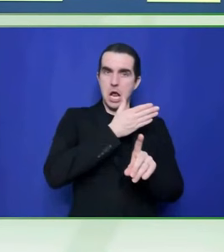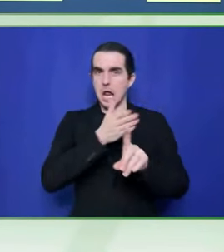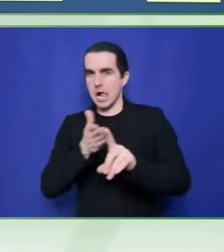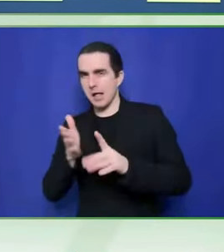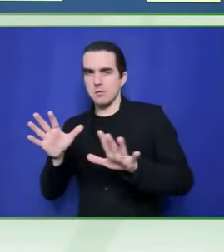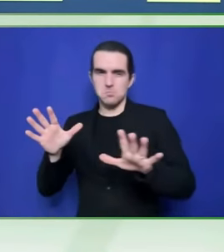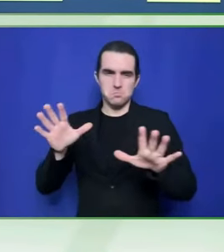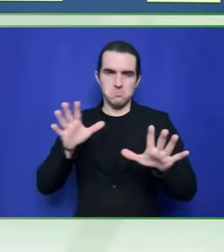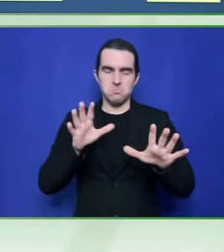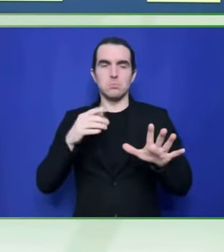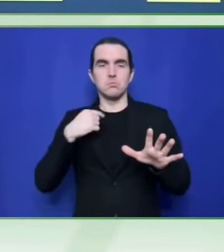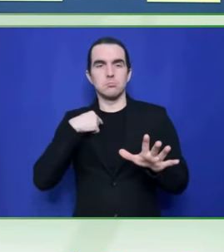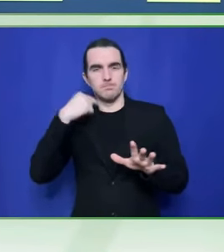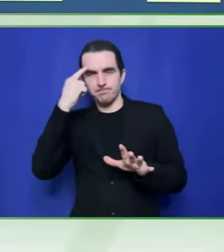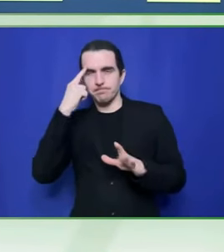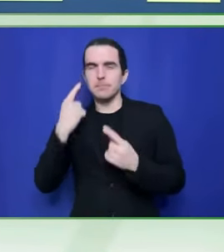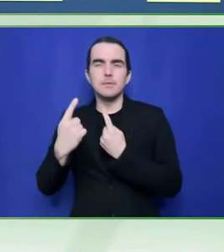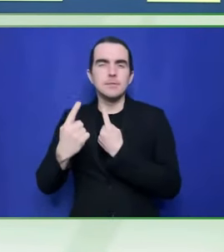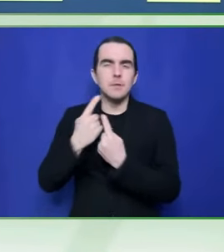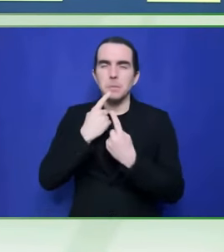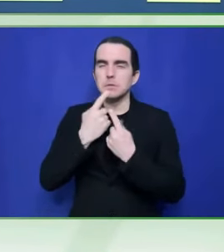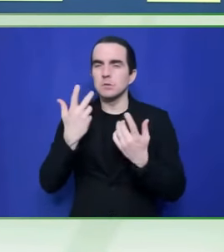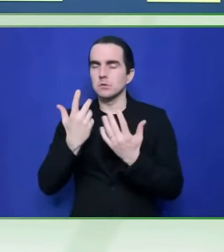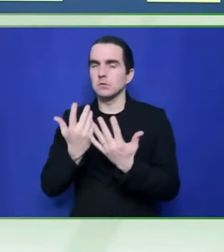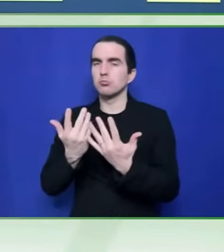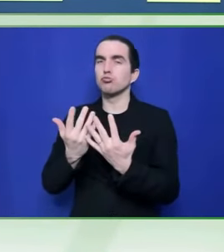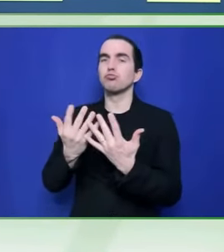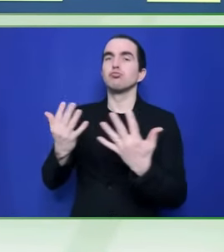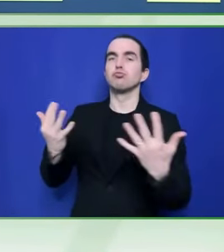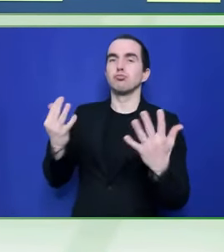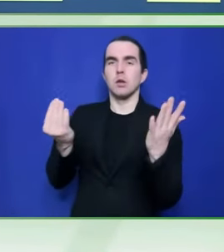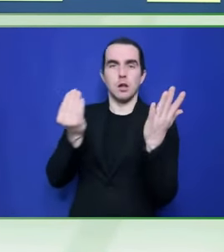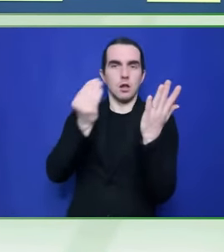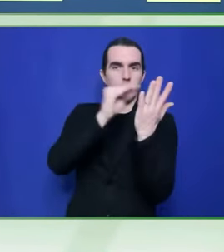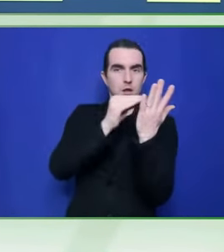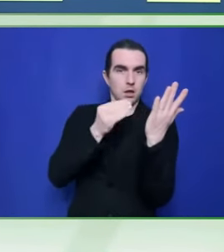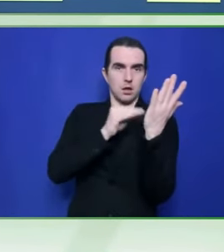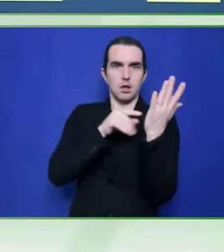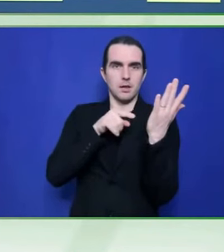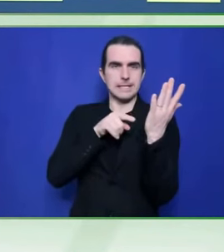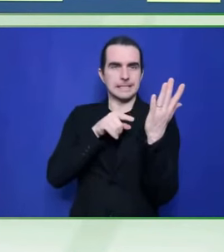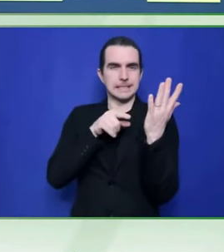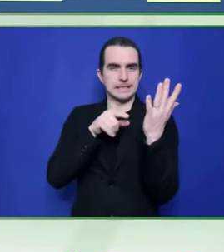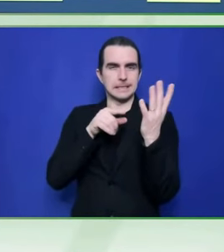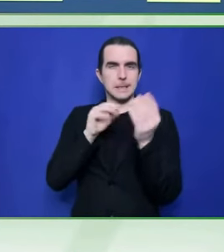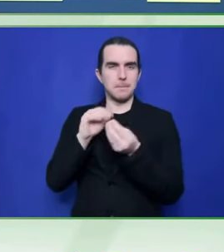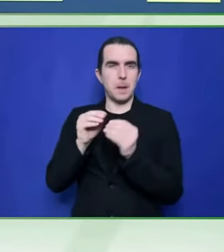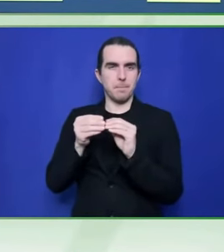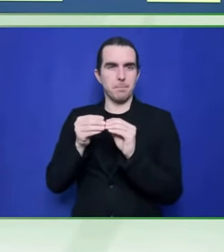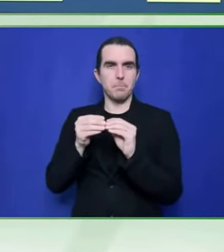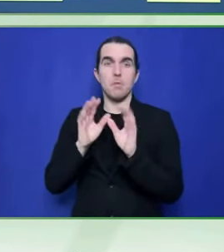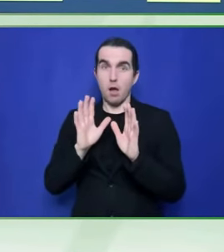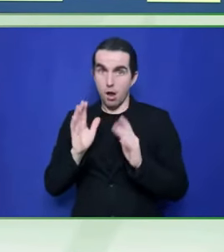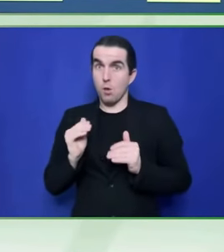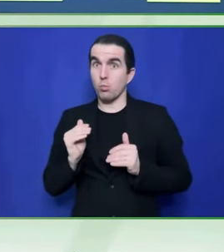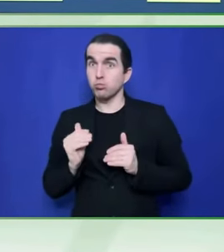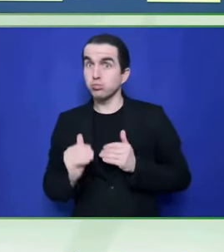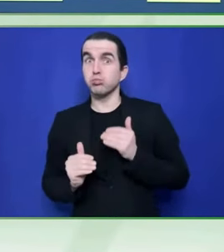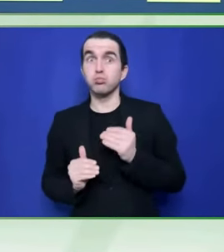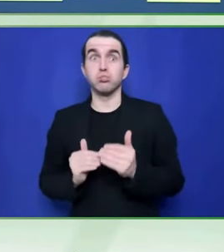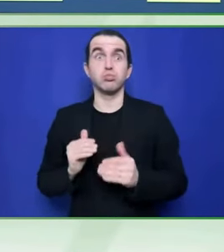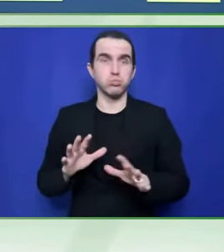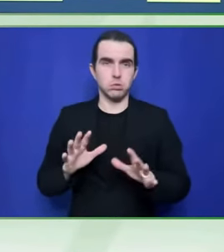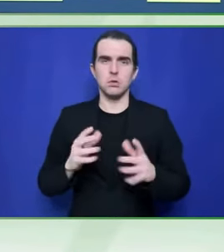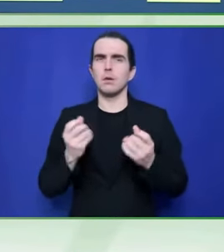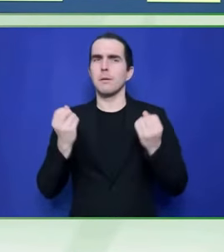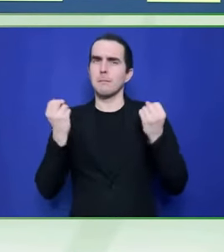refer to disability. Are they just referring to persons with disabilities as beneficiary of social protection services,